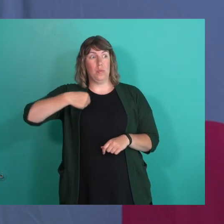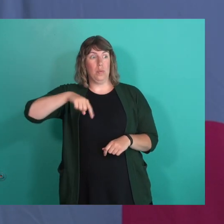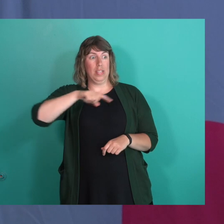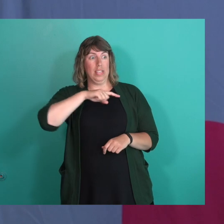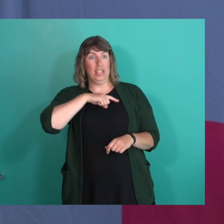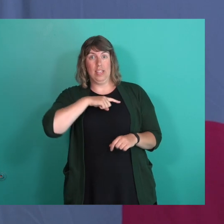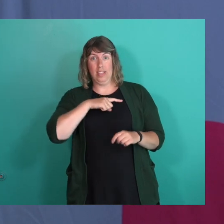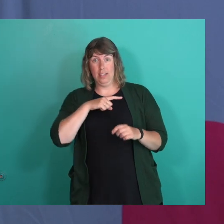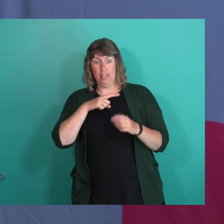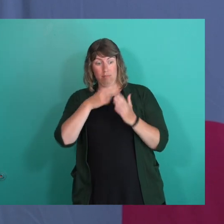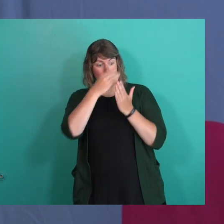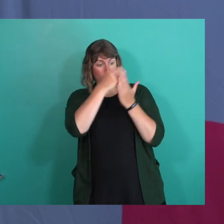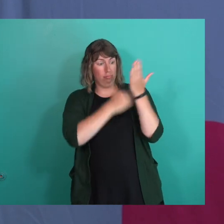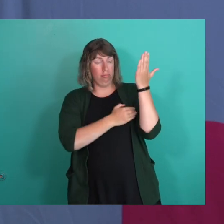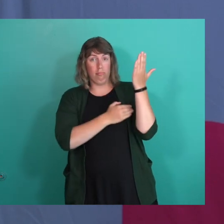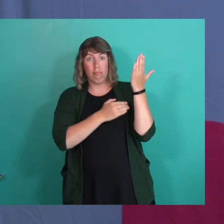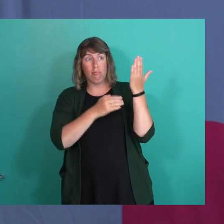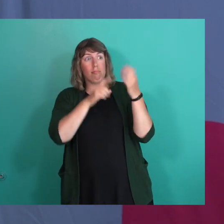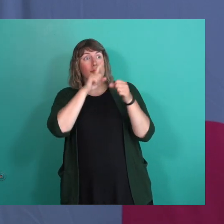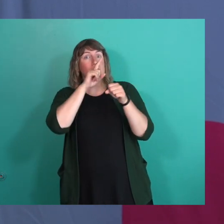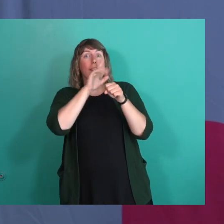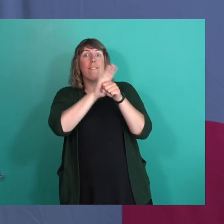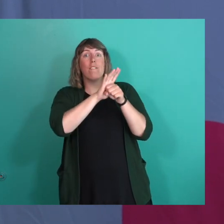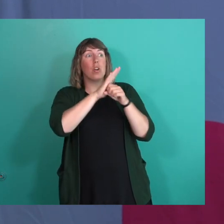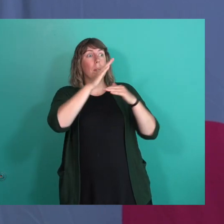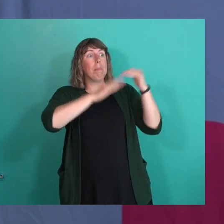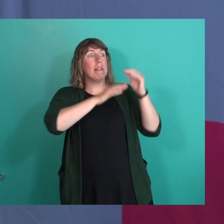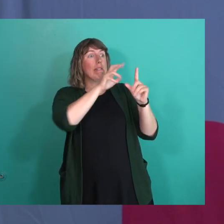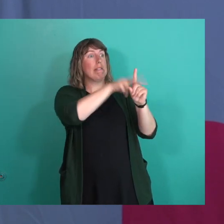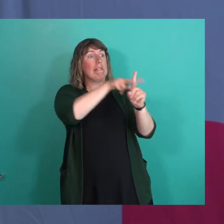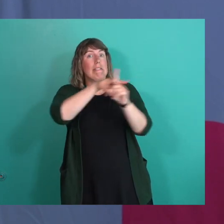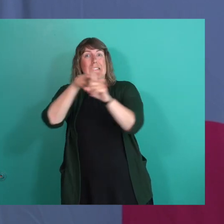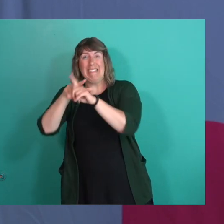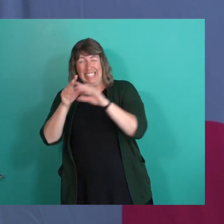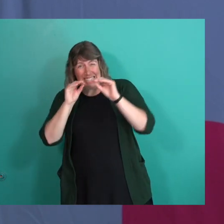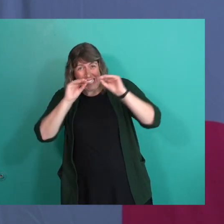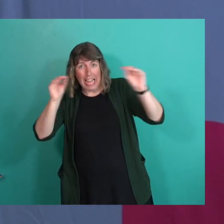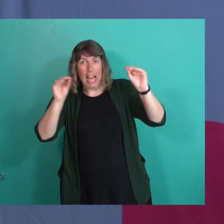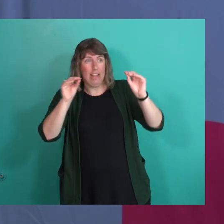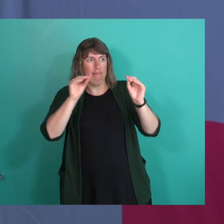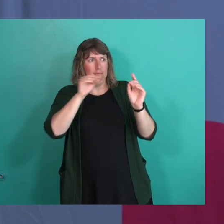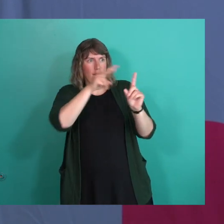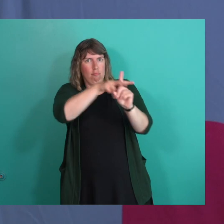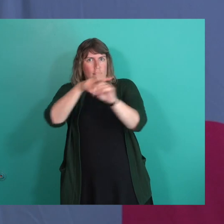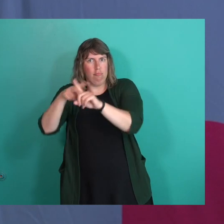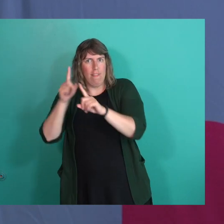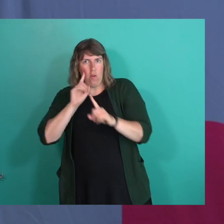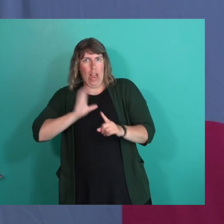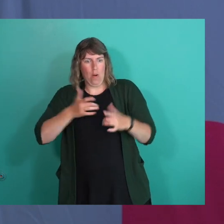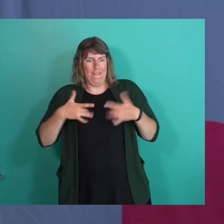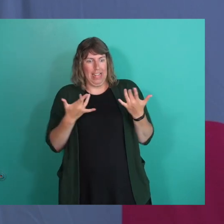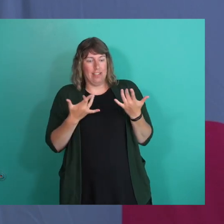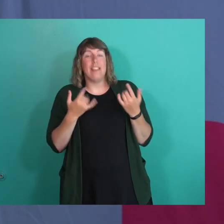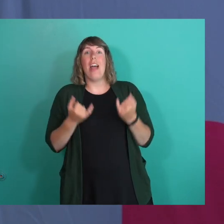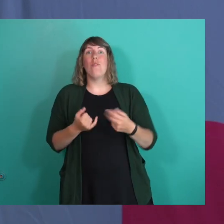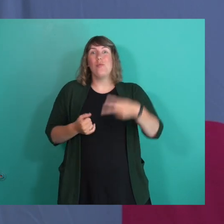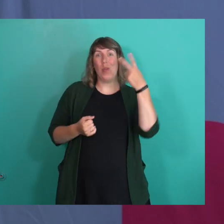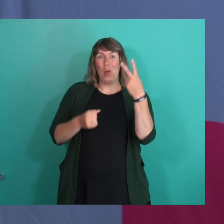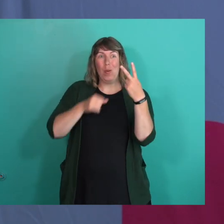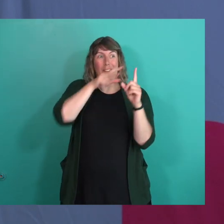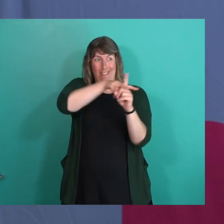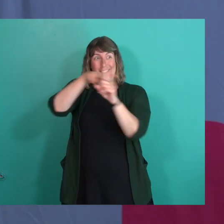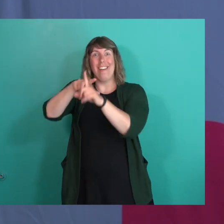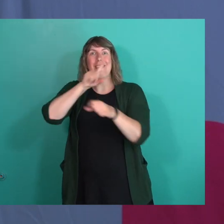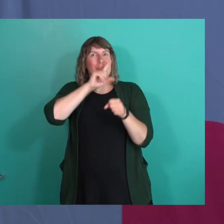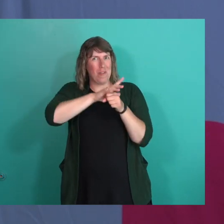confirmed venues available to do our like Eastside Studios Pride program and Man Up and stuff to having two. So